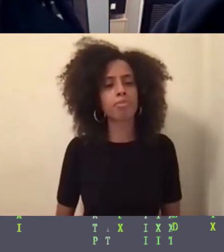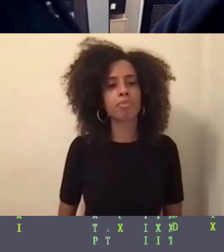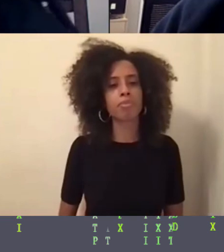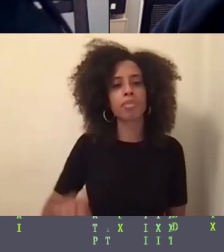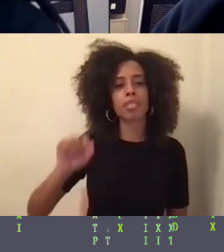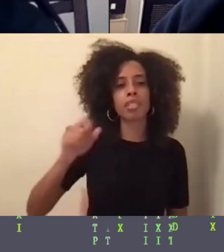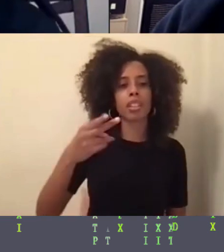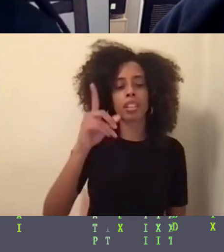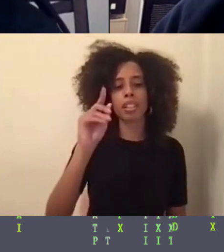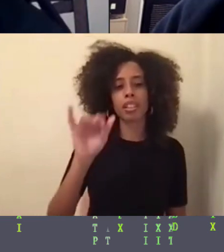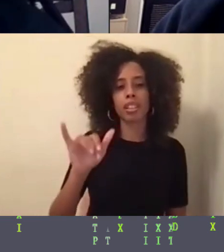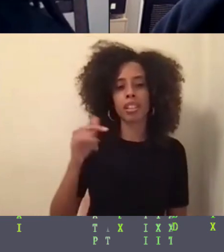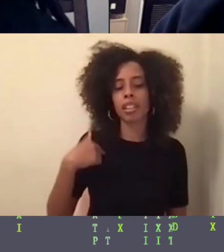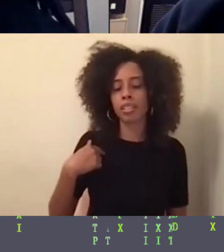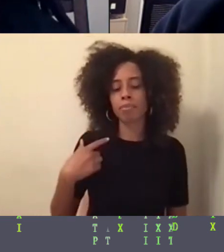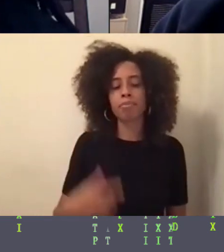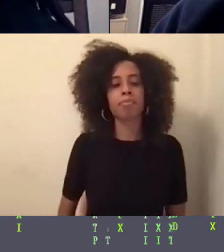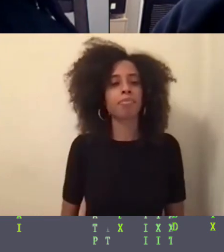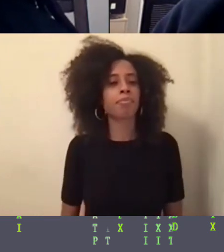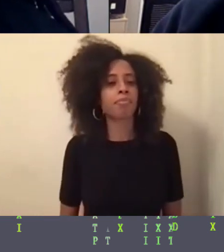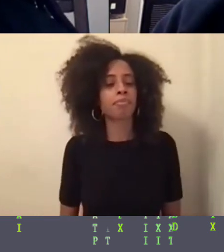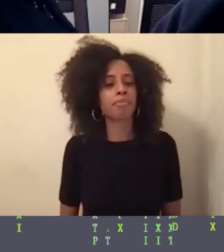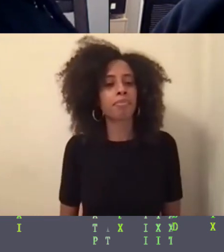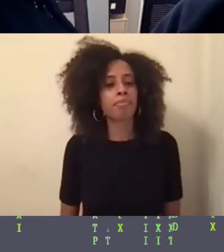So I grew up, um,